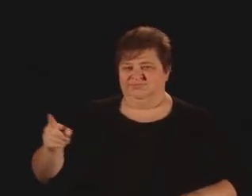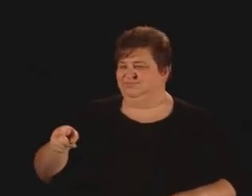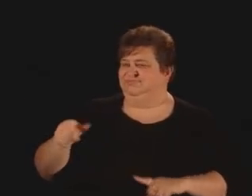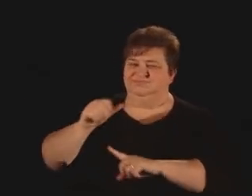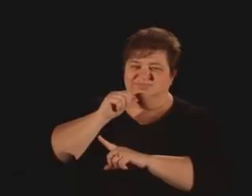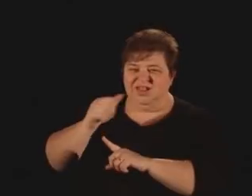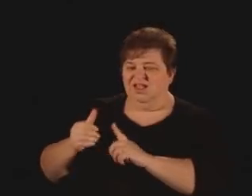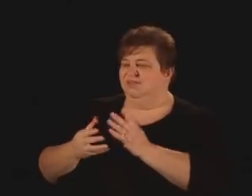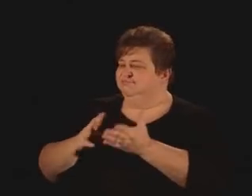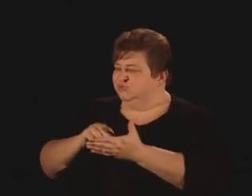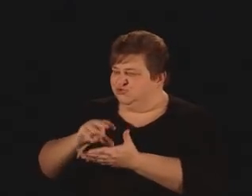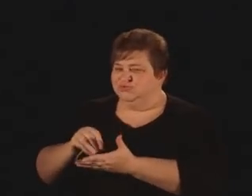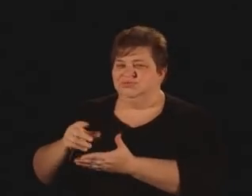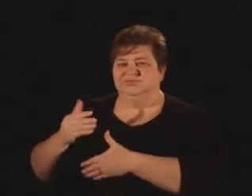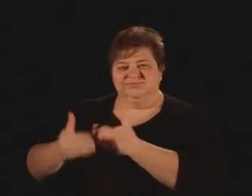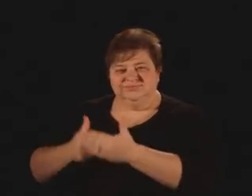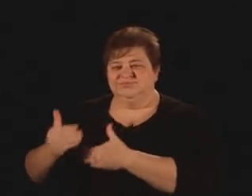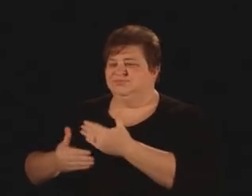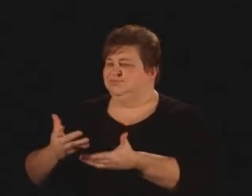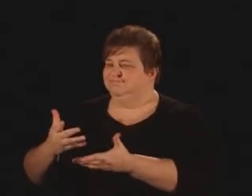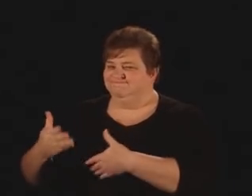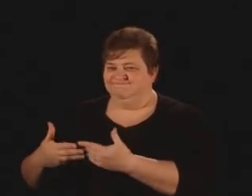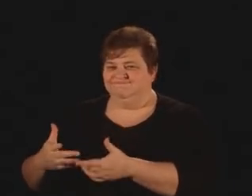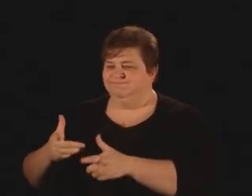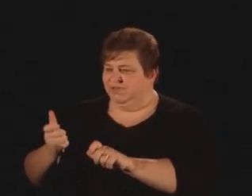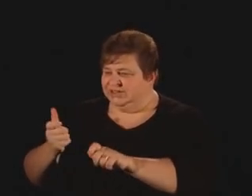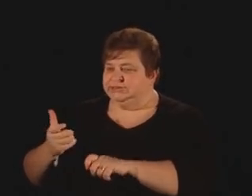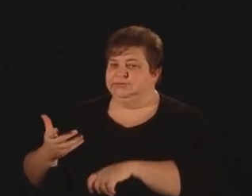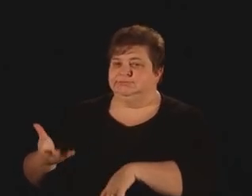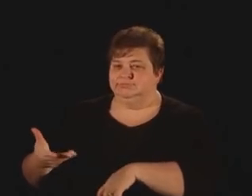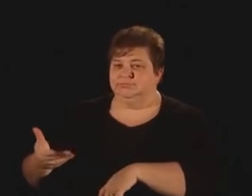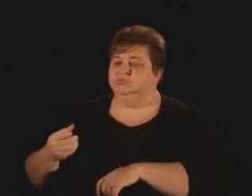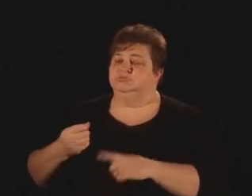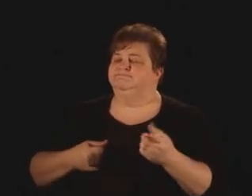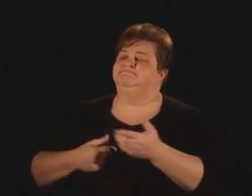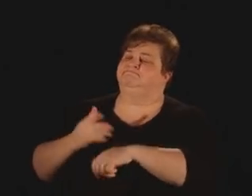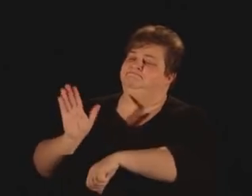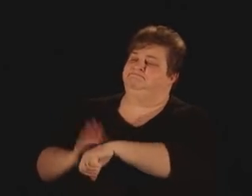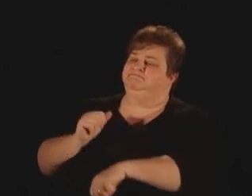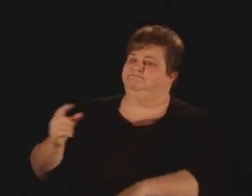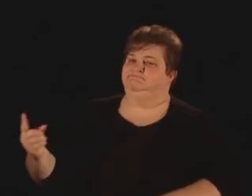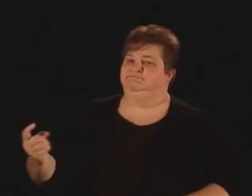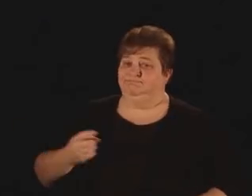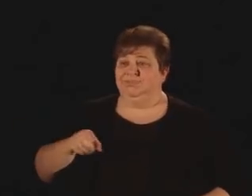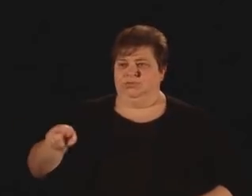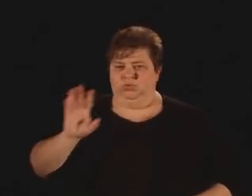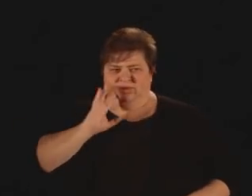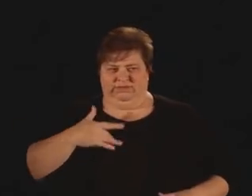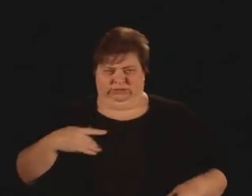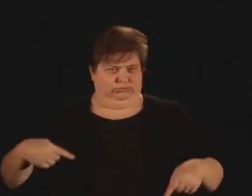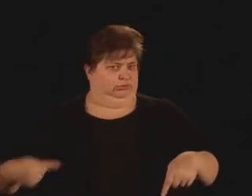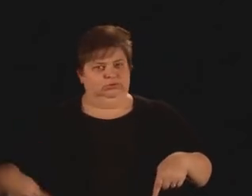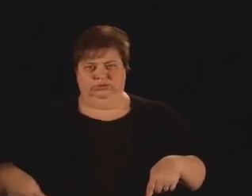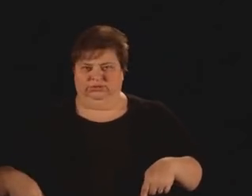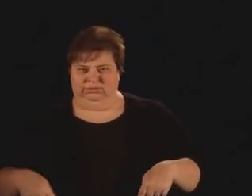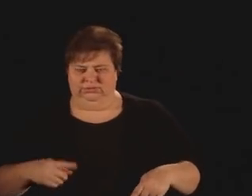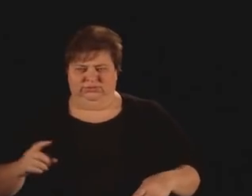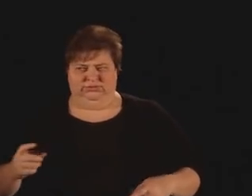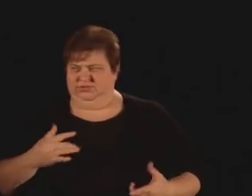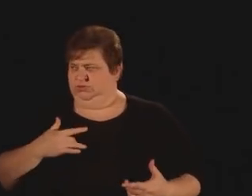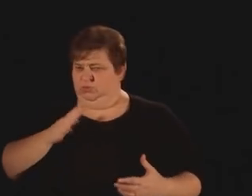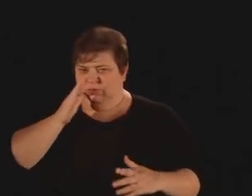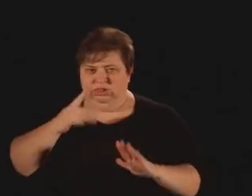quickly. Call her into your office. She will be nervous and she will expect criticism.